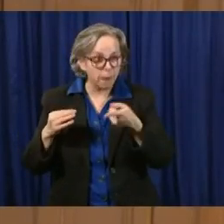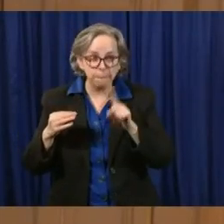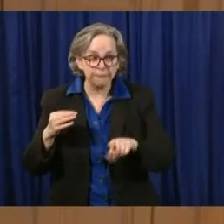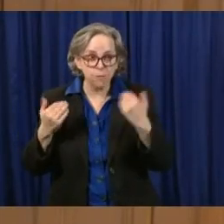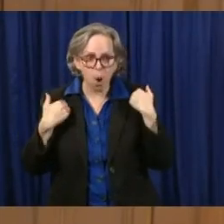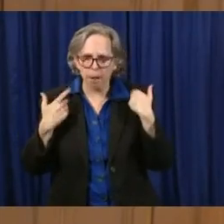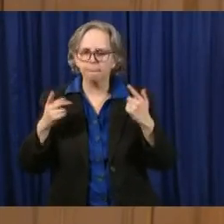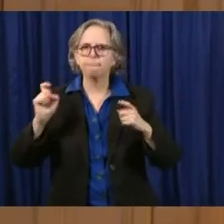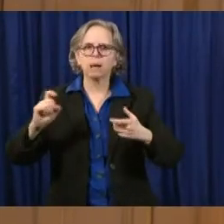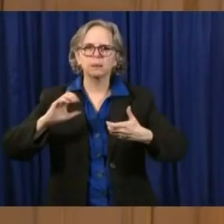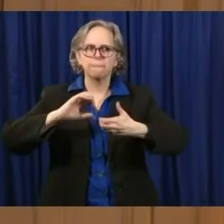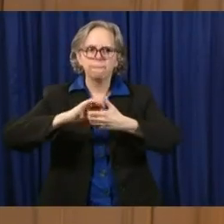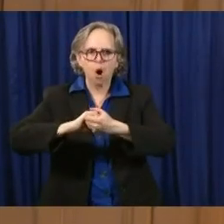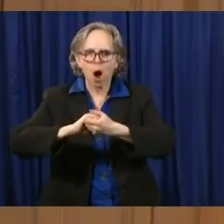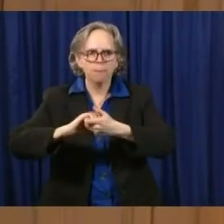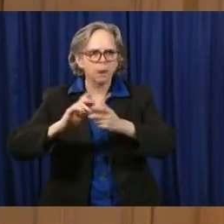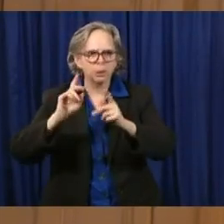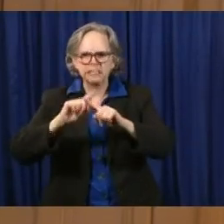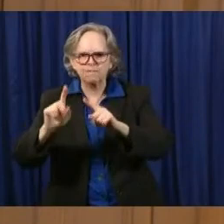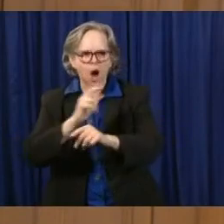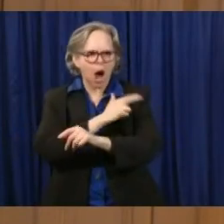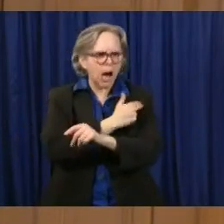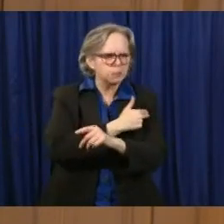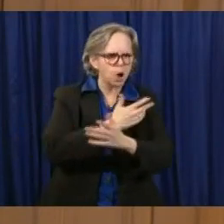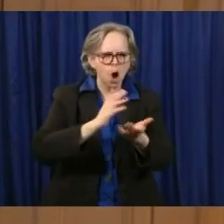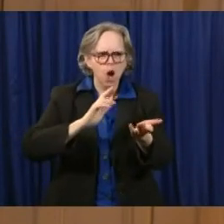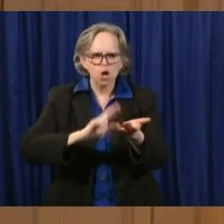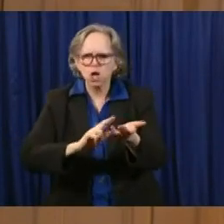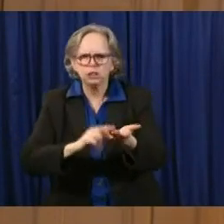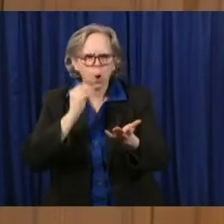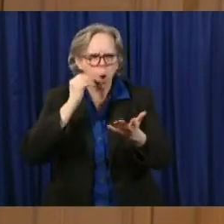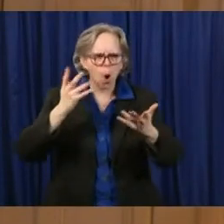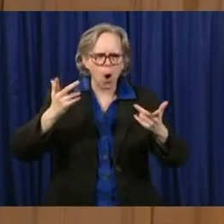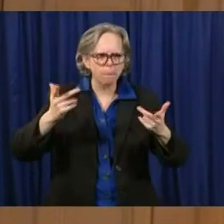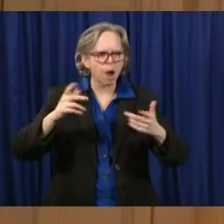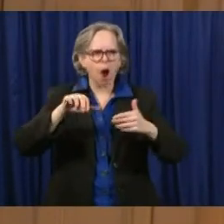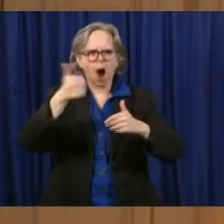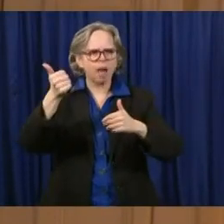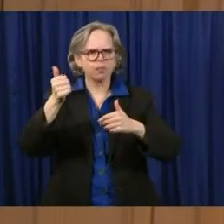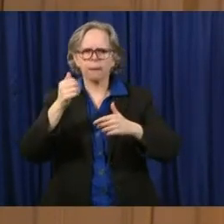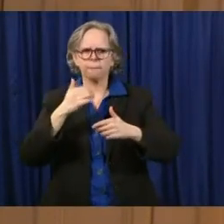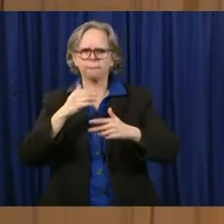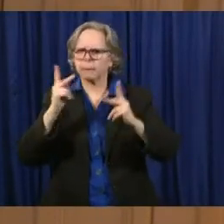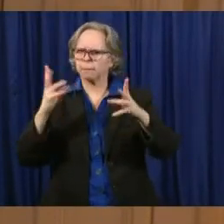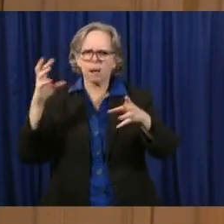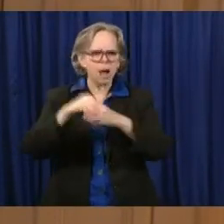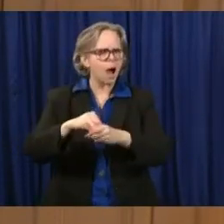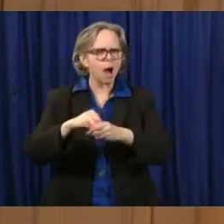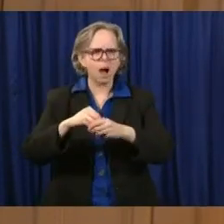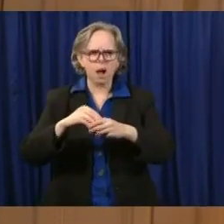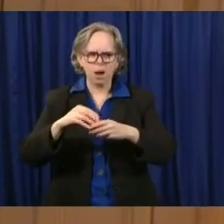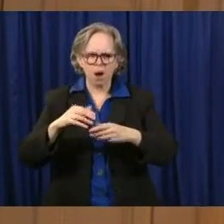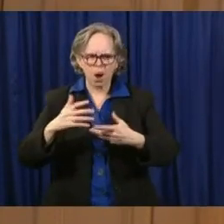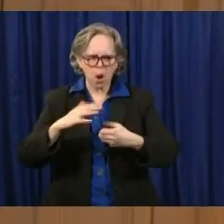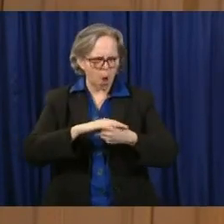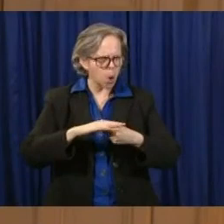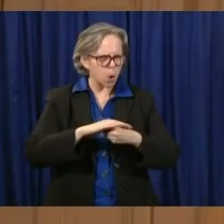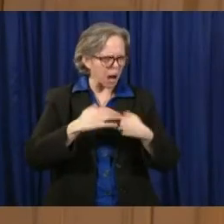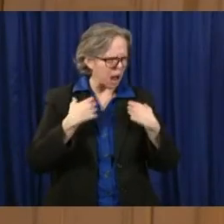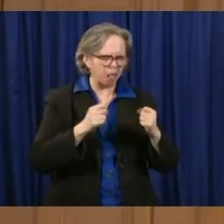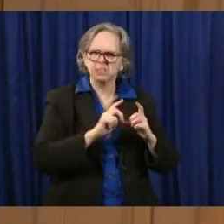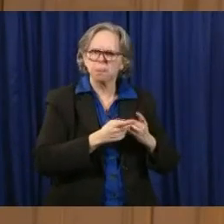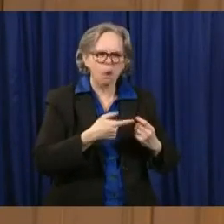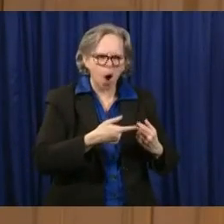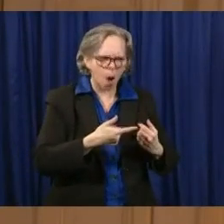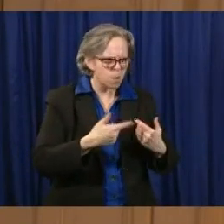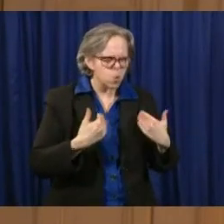hospitals, our nursing homes, our others in our community, especially our local health departments, and how we respond